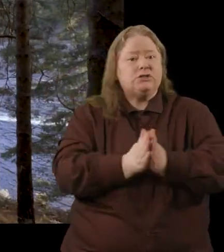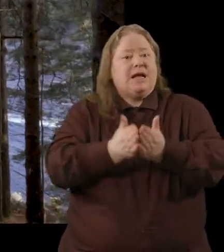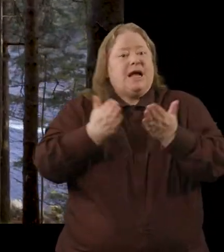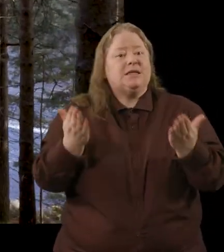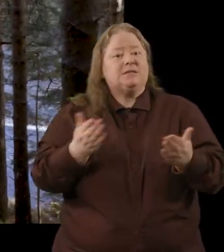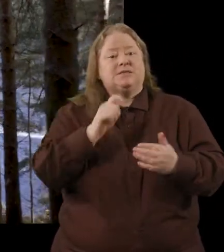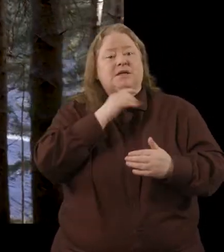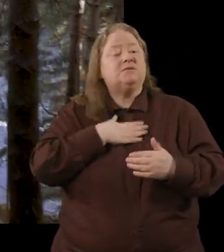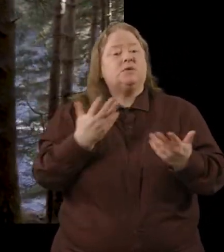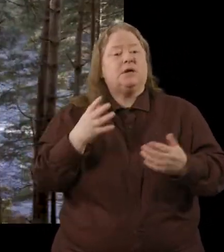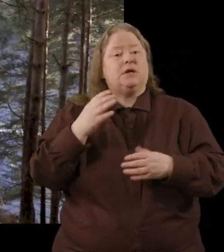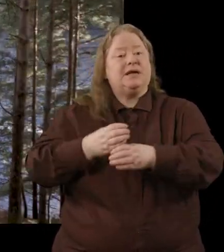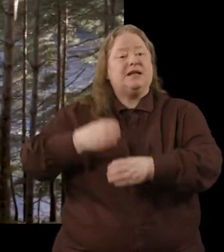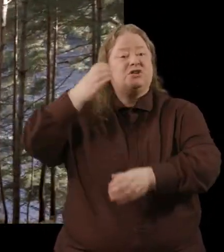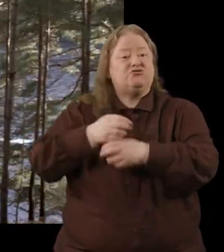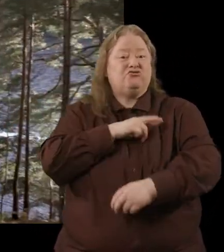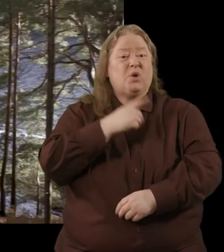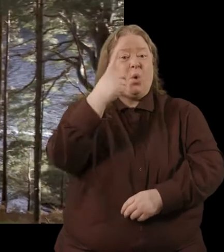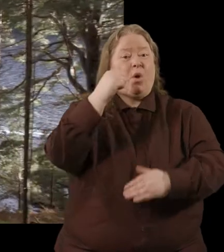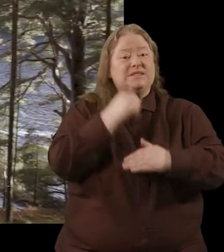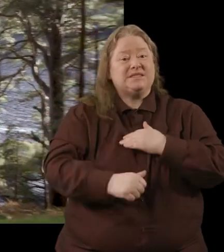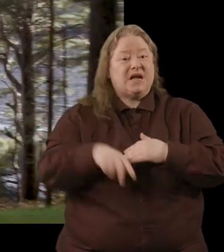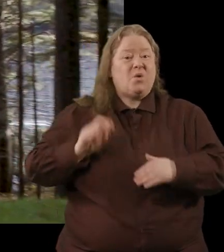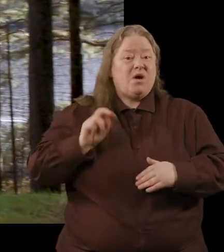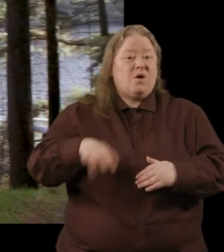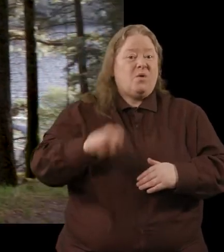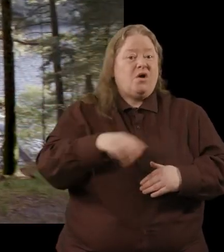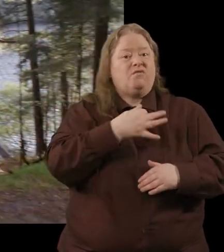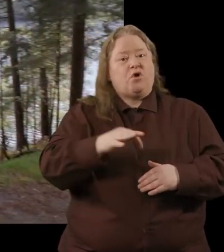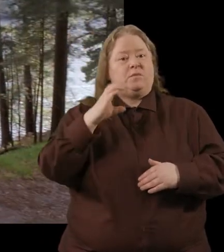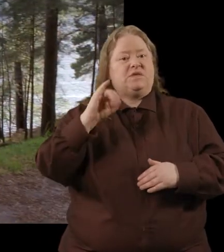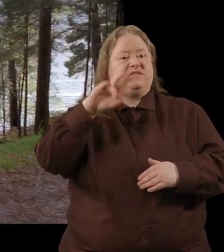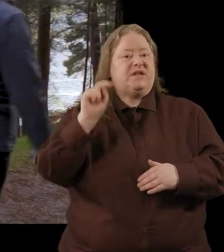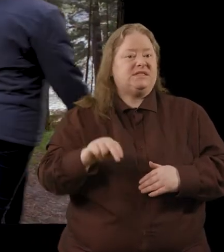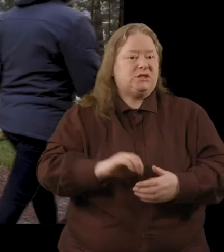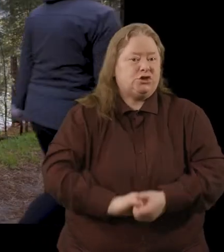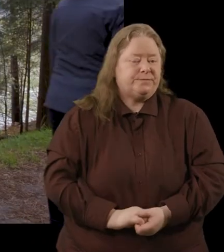us that Glendalough was at least a one day's walk from civilisation.